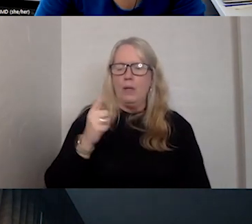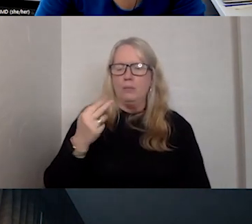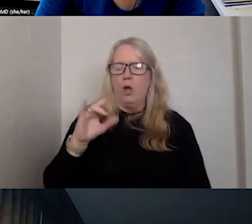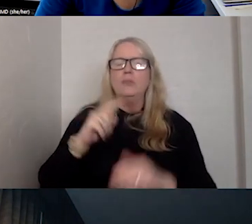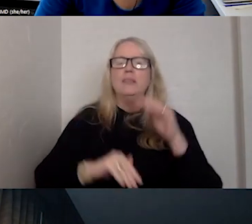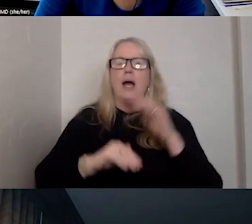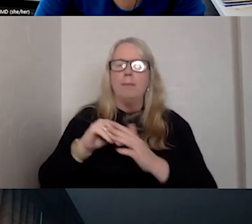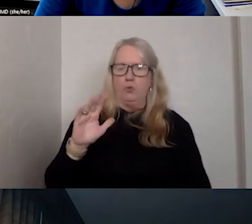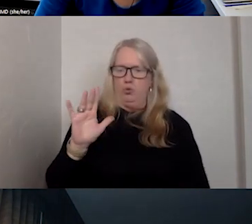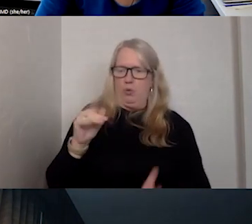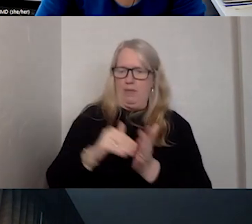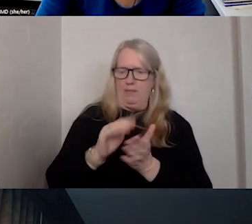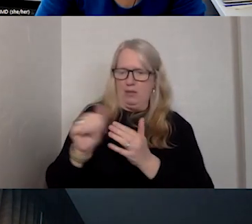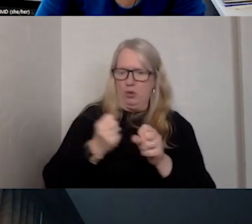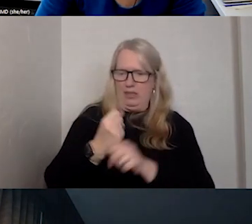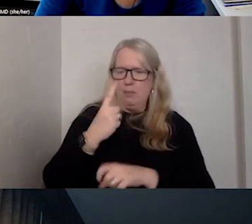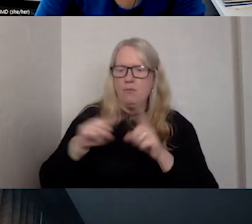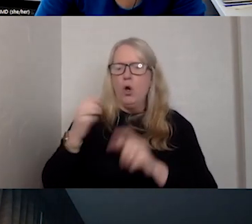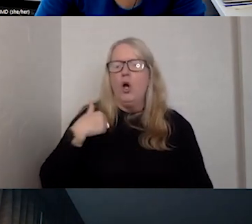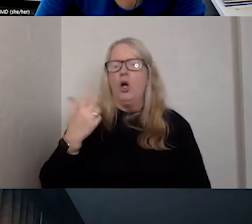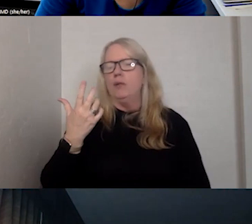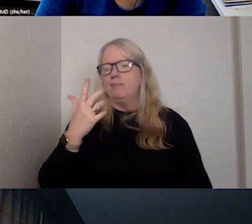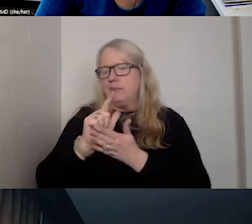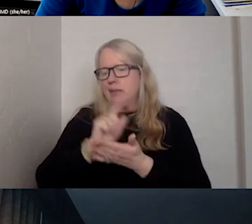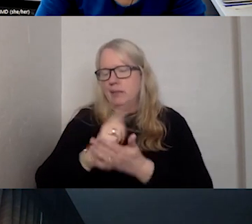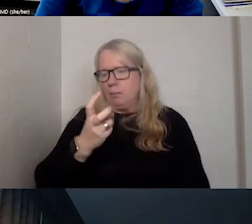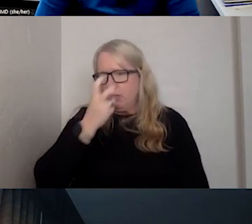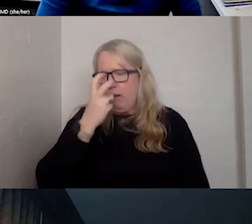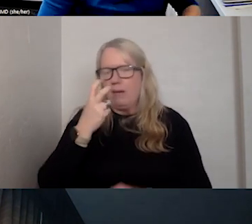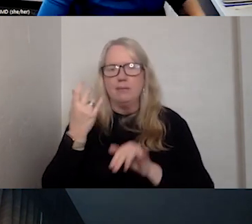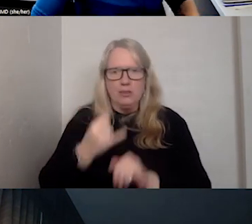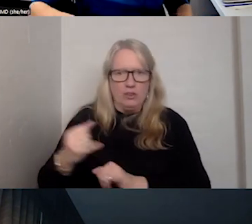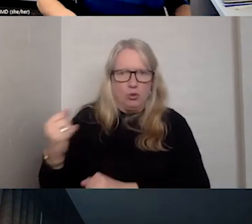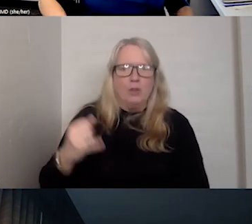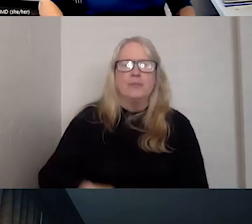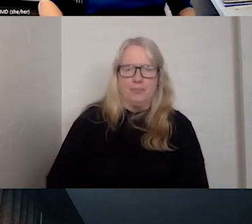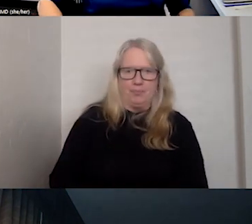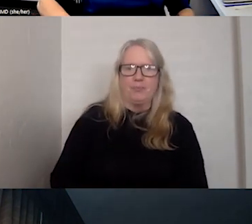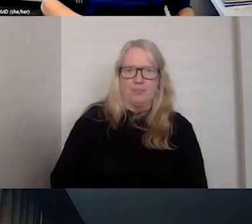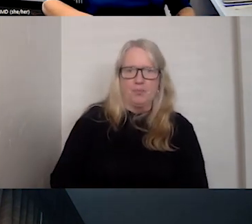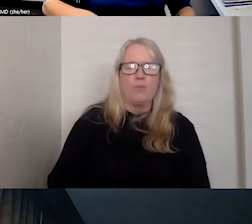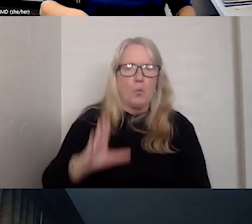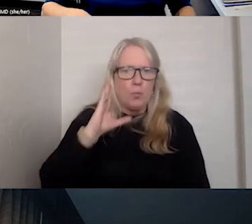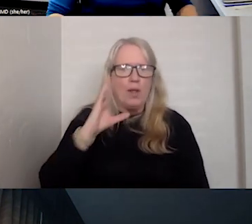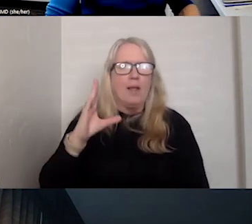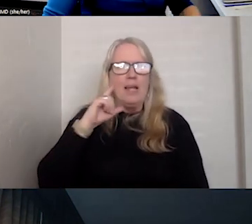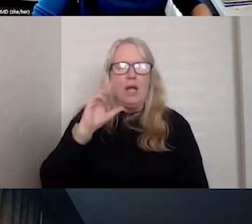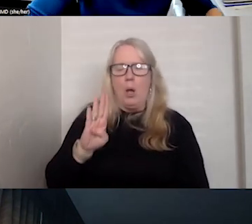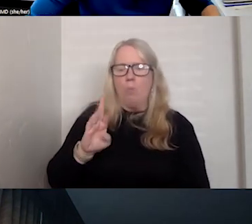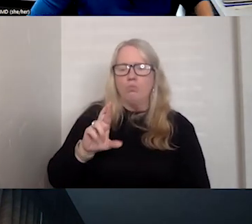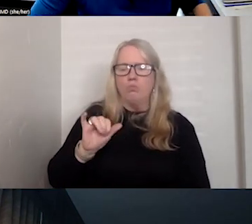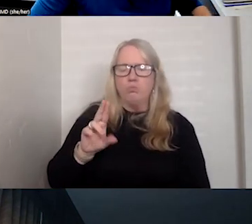,000 each year to legally blind individuals. And we're going to actually hear from Brian,